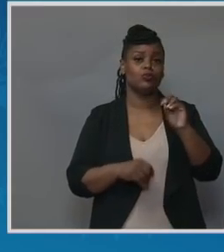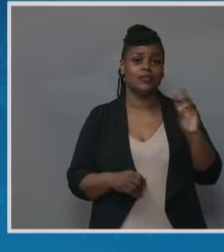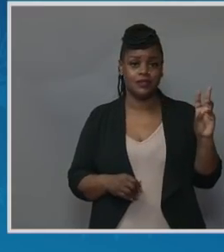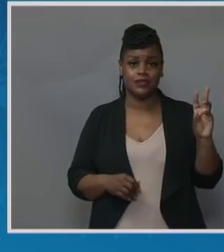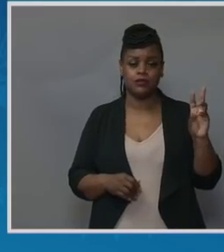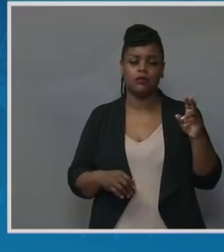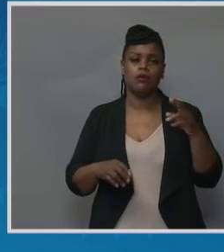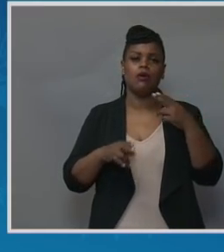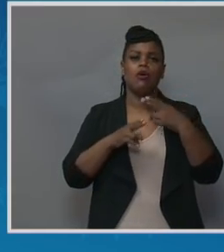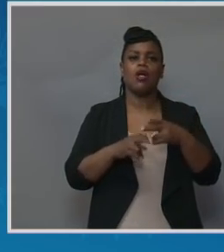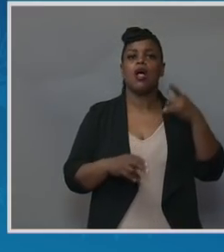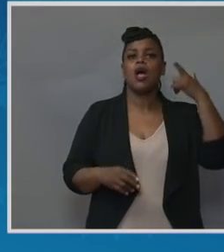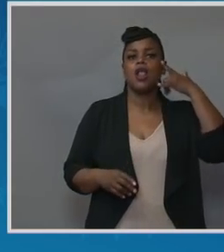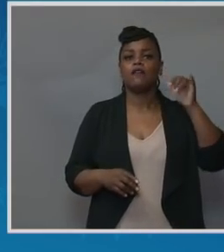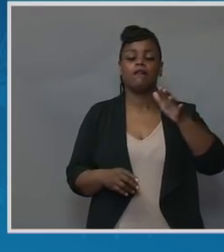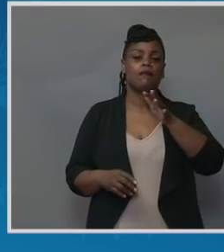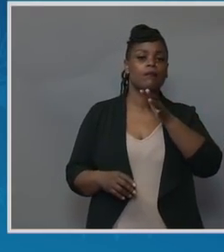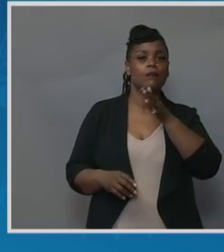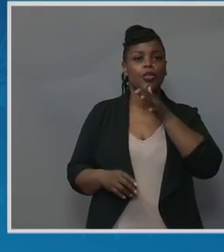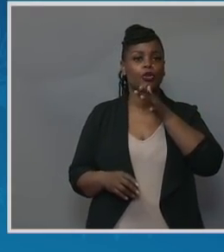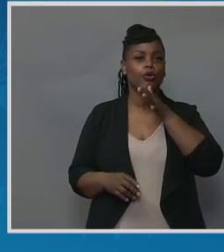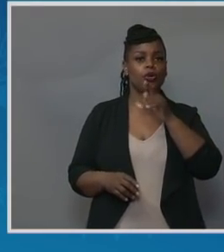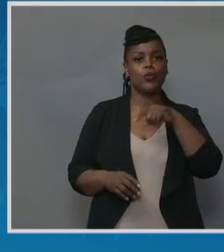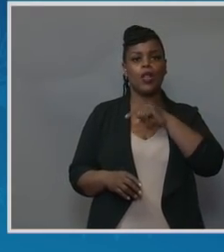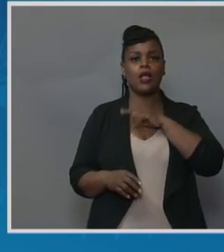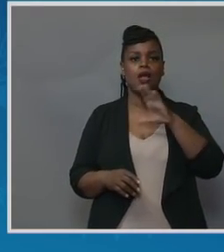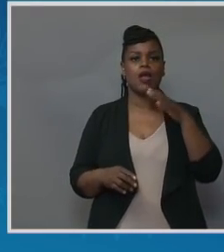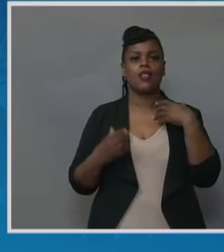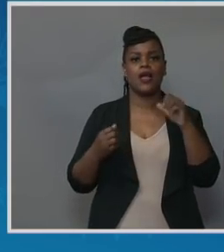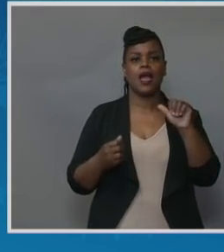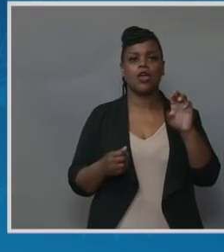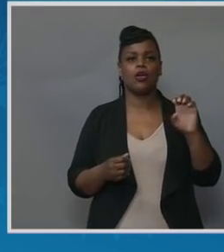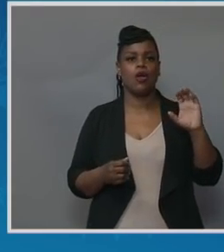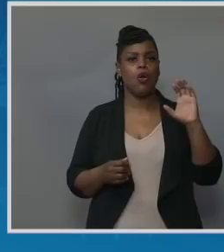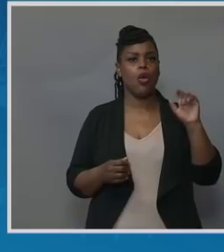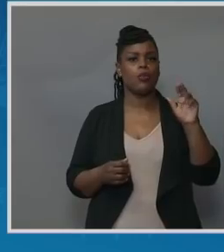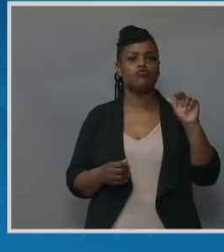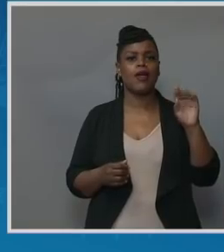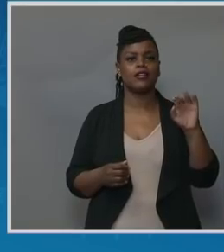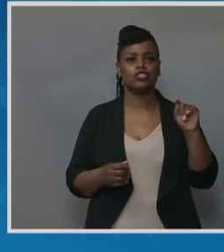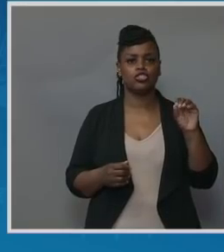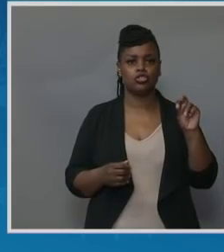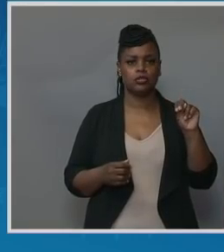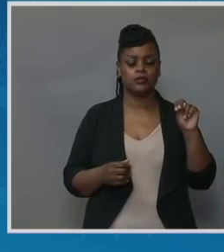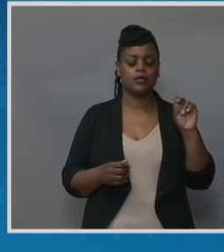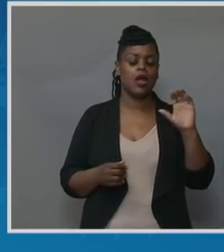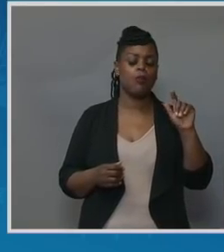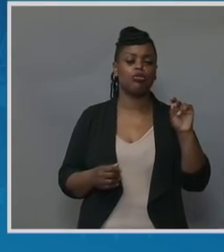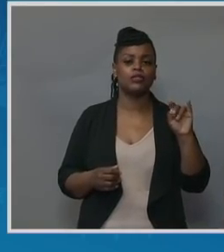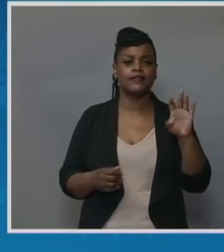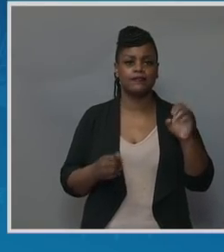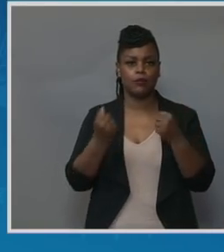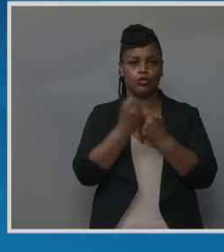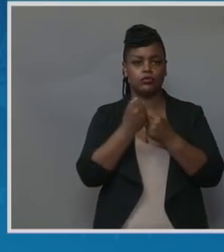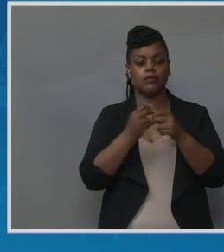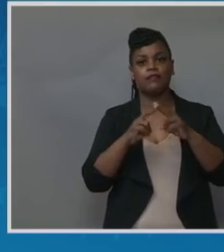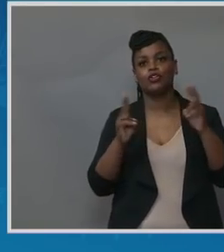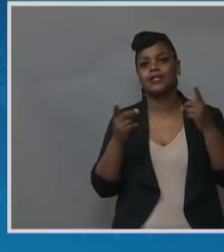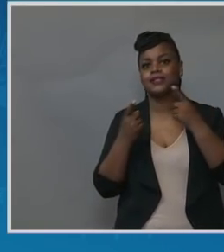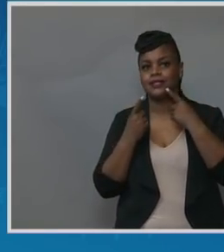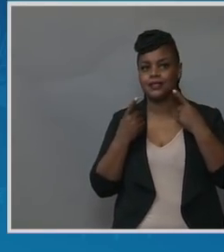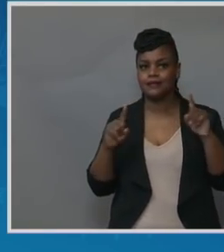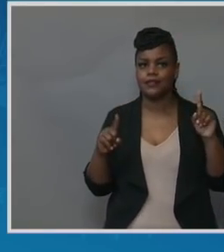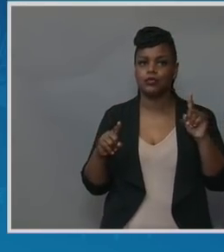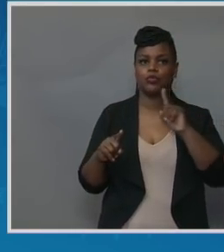California Maternal Quality Care Collaborative. And it has been very successful in driving down maternal